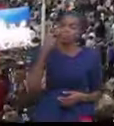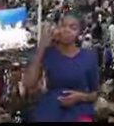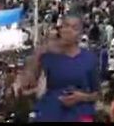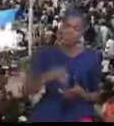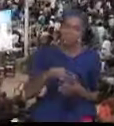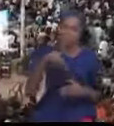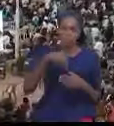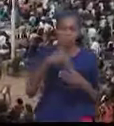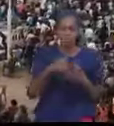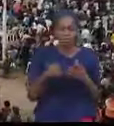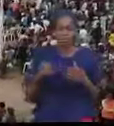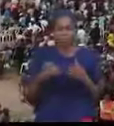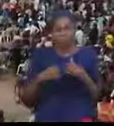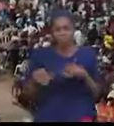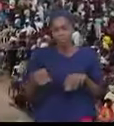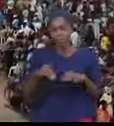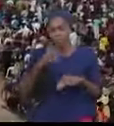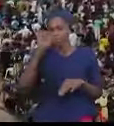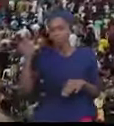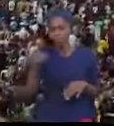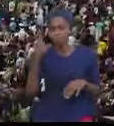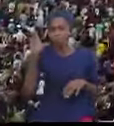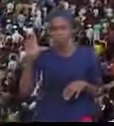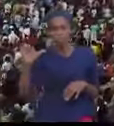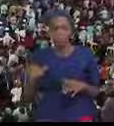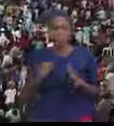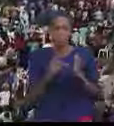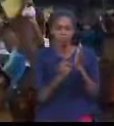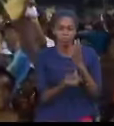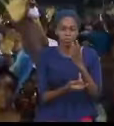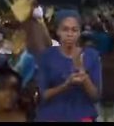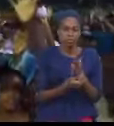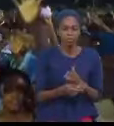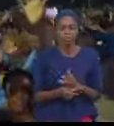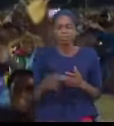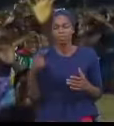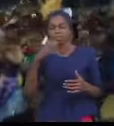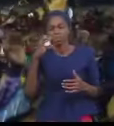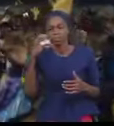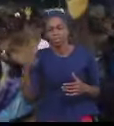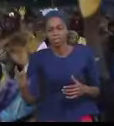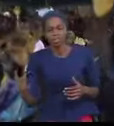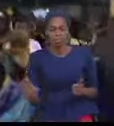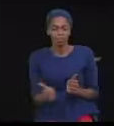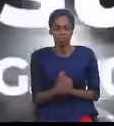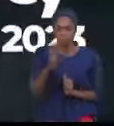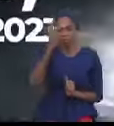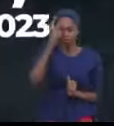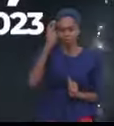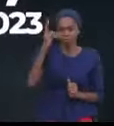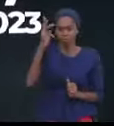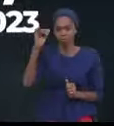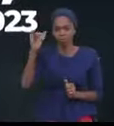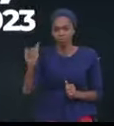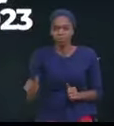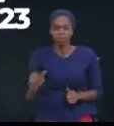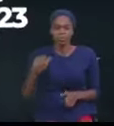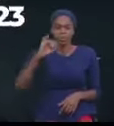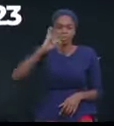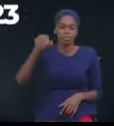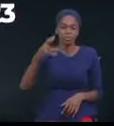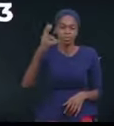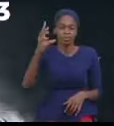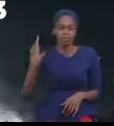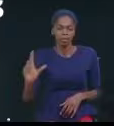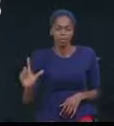has done. The July edition of the Global Crusade with Kumoyi GCK. Old July 27th